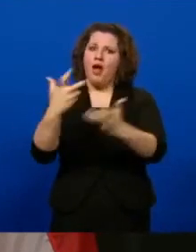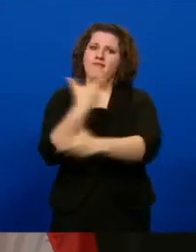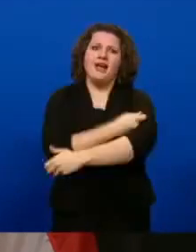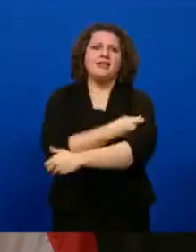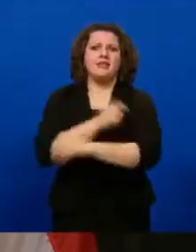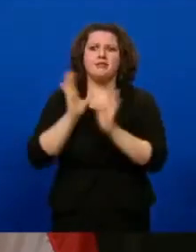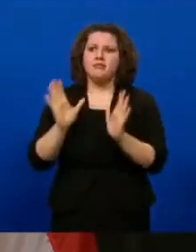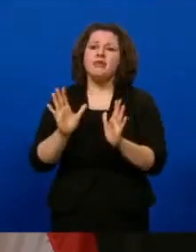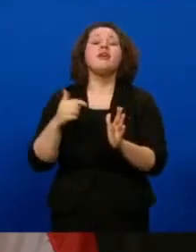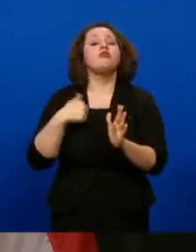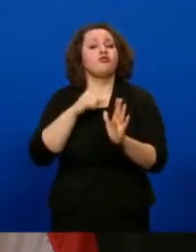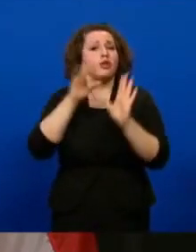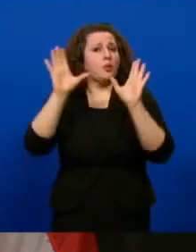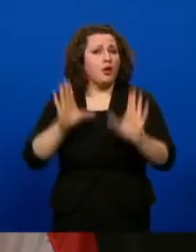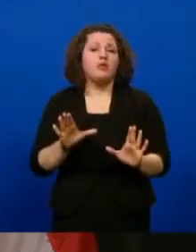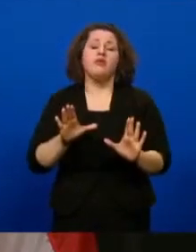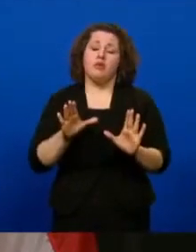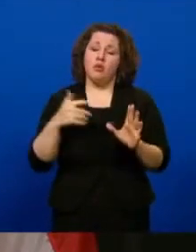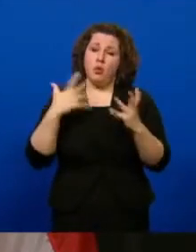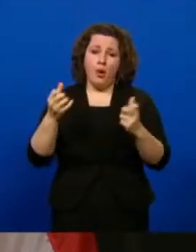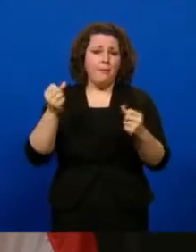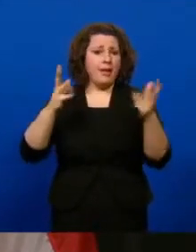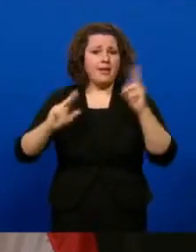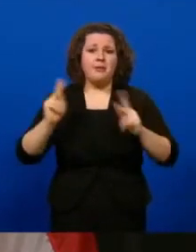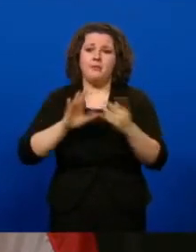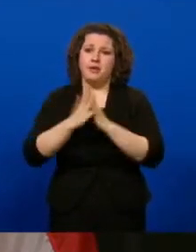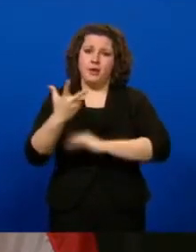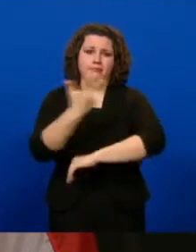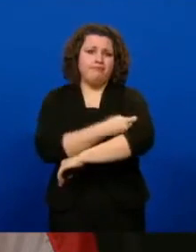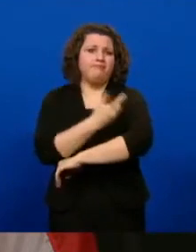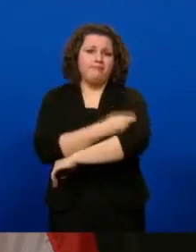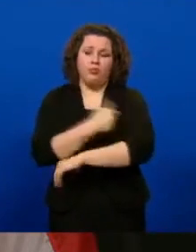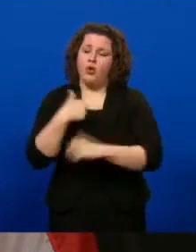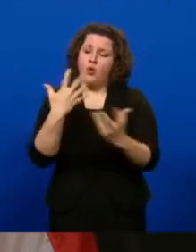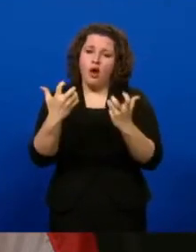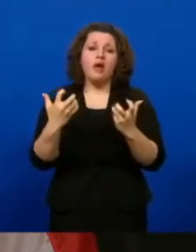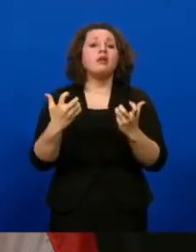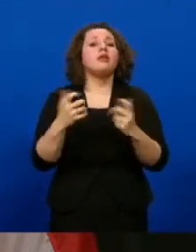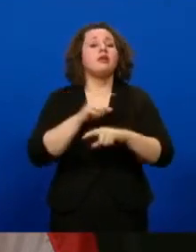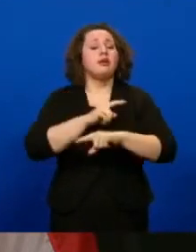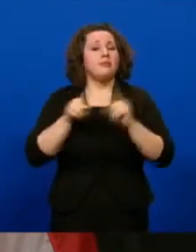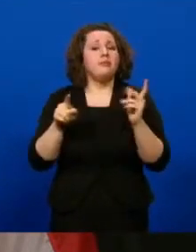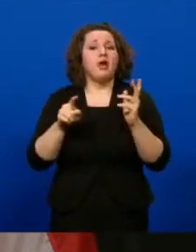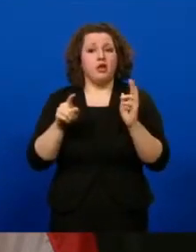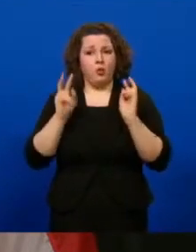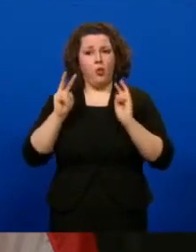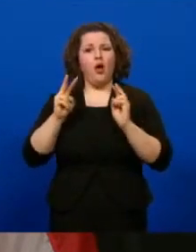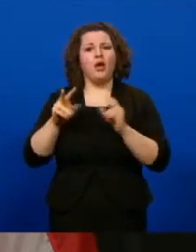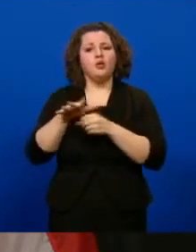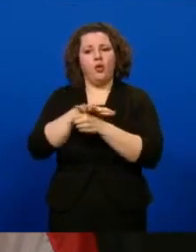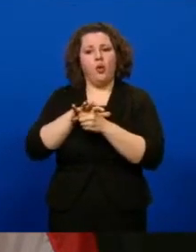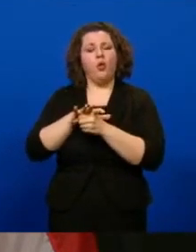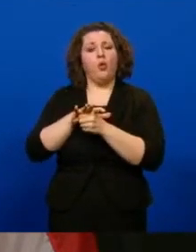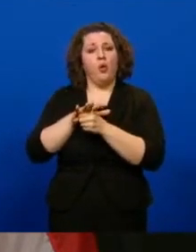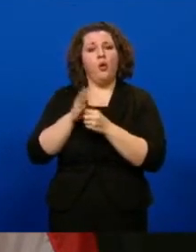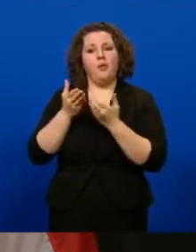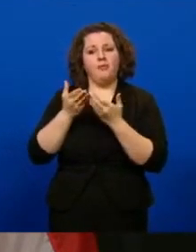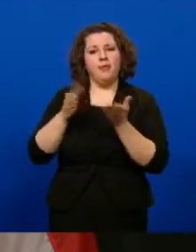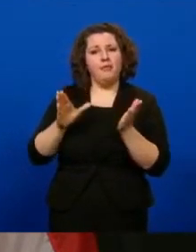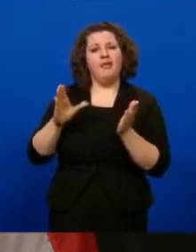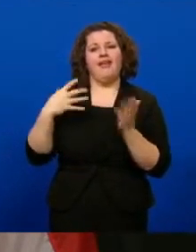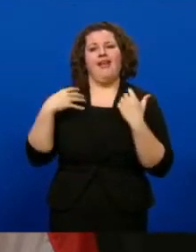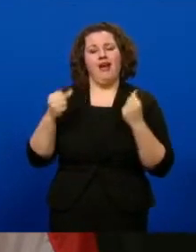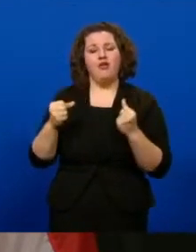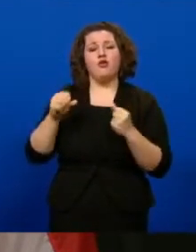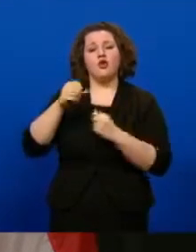wonderful. We want as many Iowans to get vaccinated as possible. Please watch for local public health social media updates.